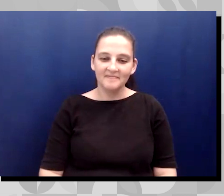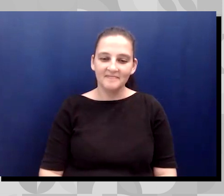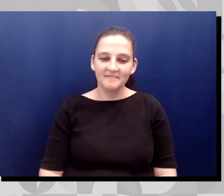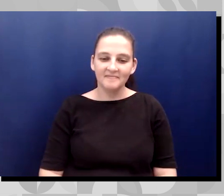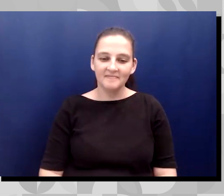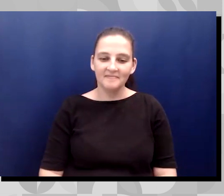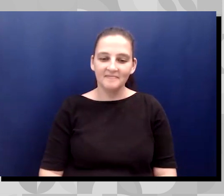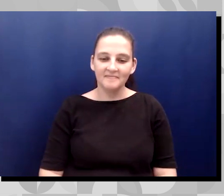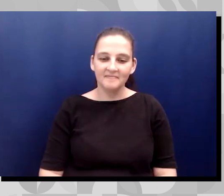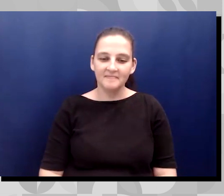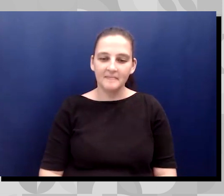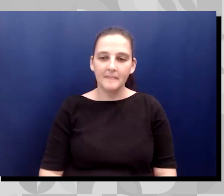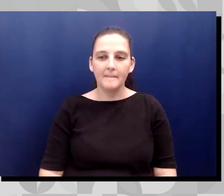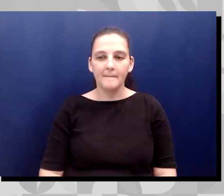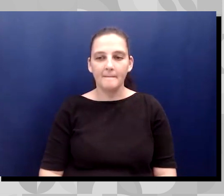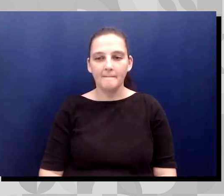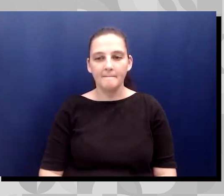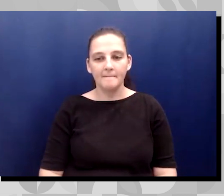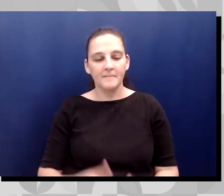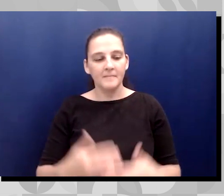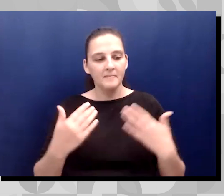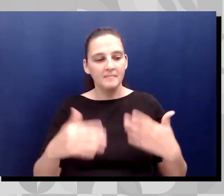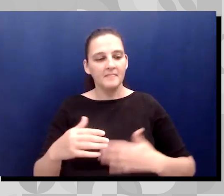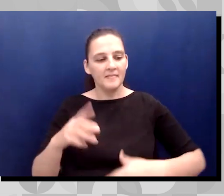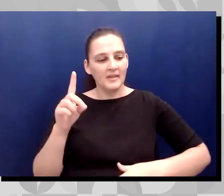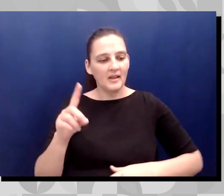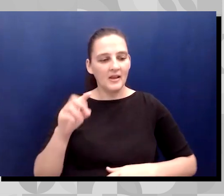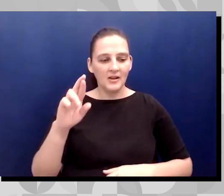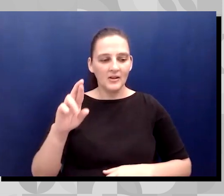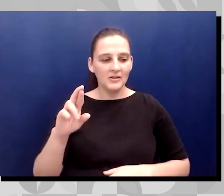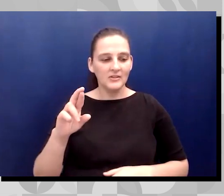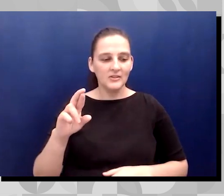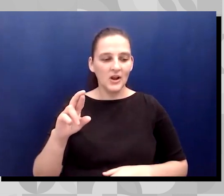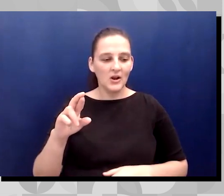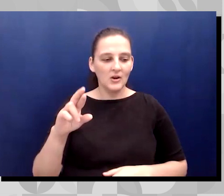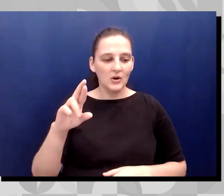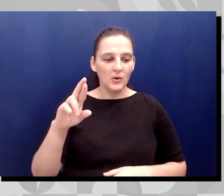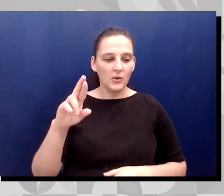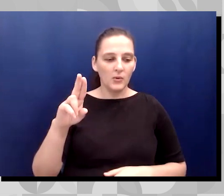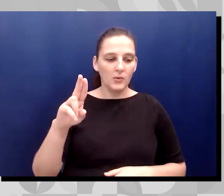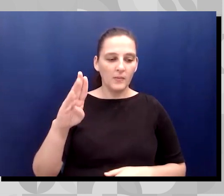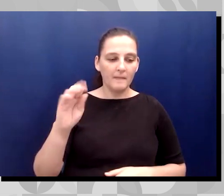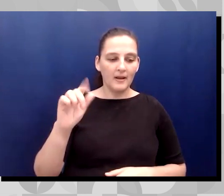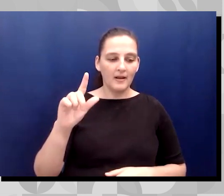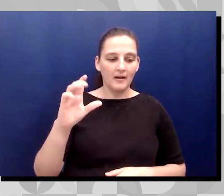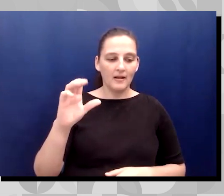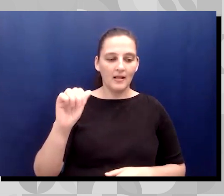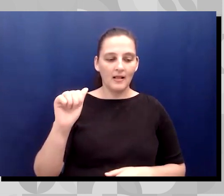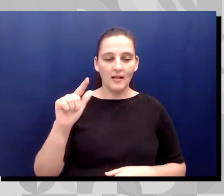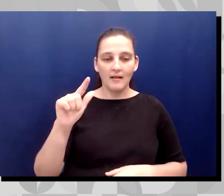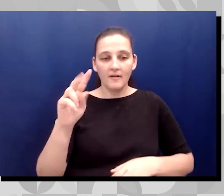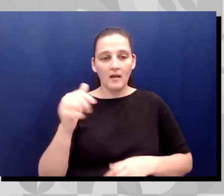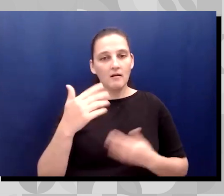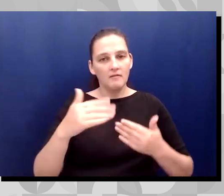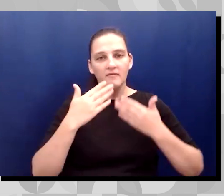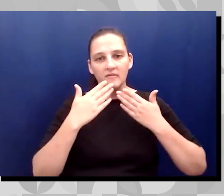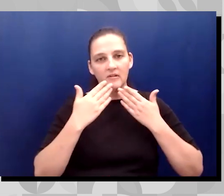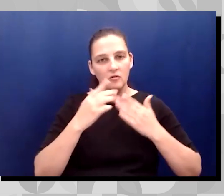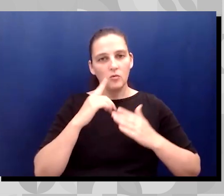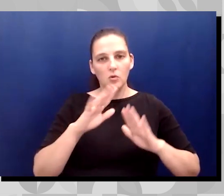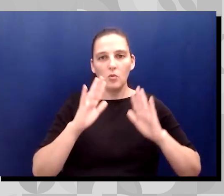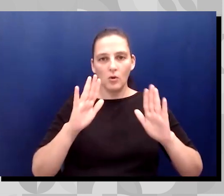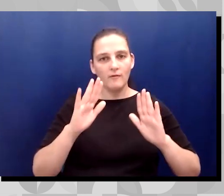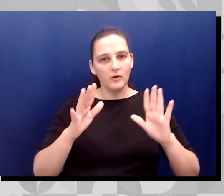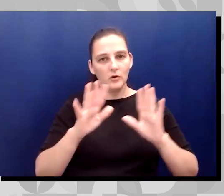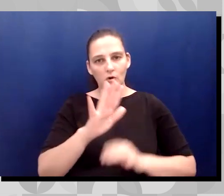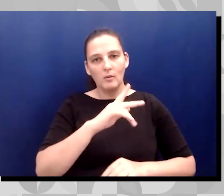Thank you so much for being here. And thank you so much for that wonderful and personal anecdotal story of yours and of your